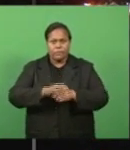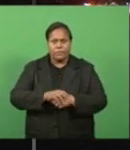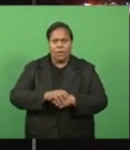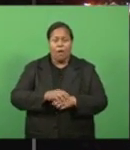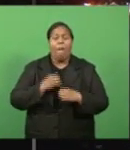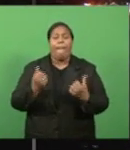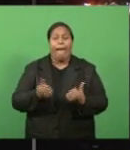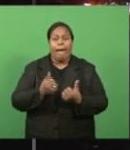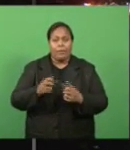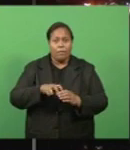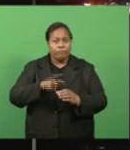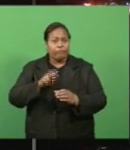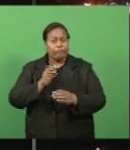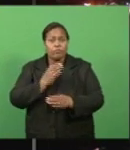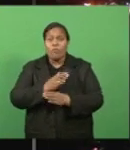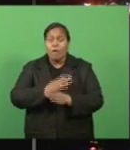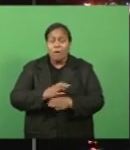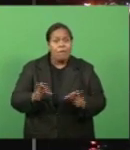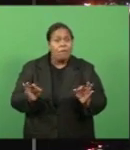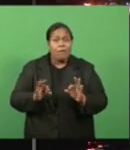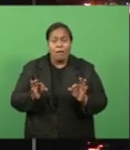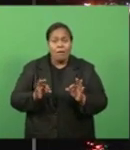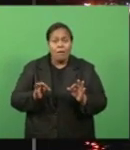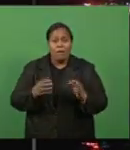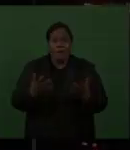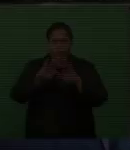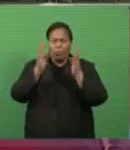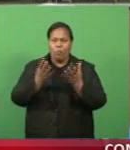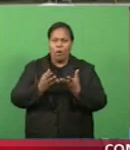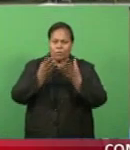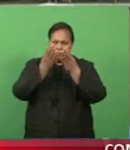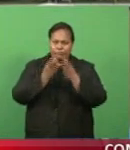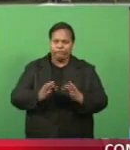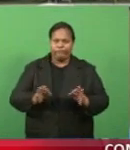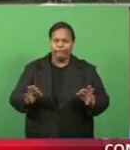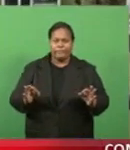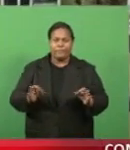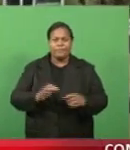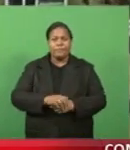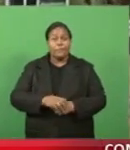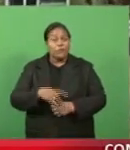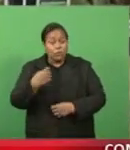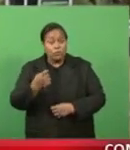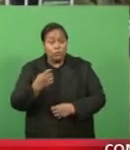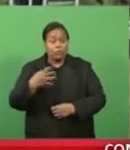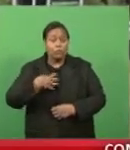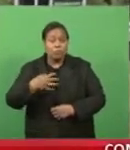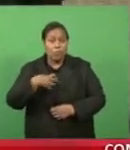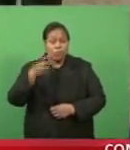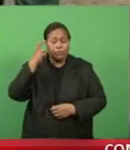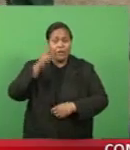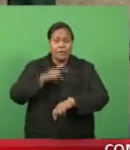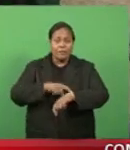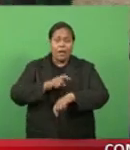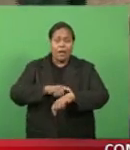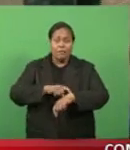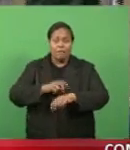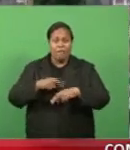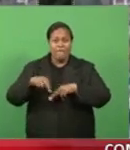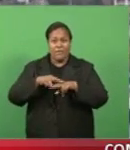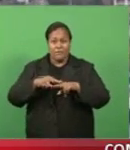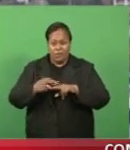of jobless underlying the bleak global economic outlook. Coming up, more training time for Fiji bowlers.